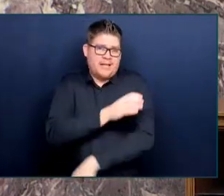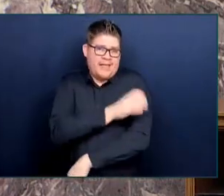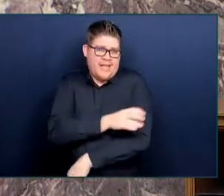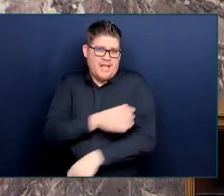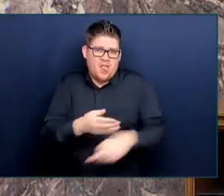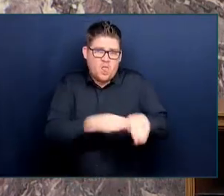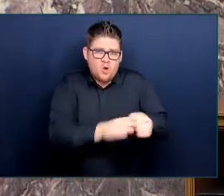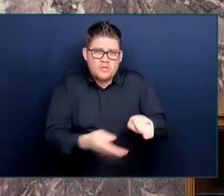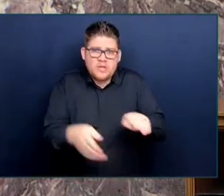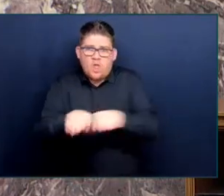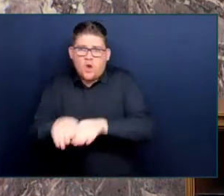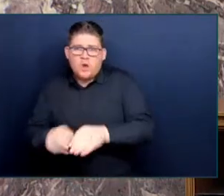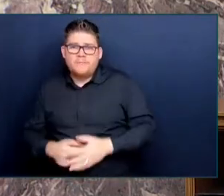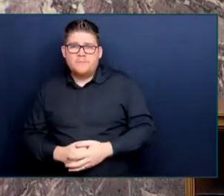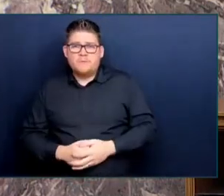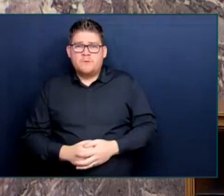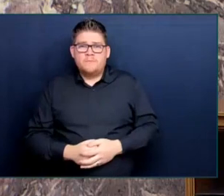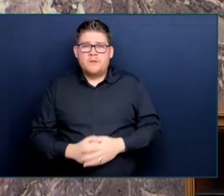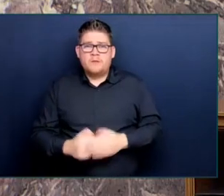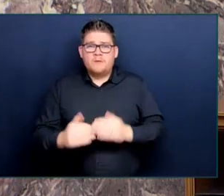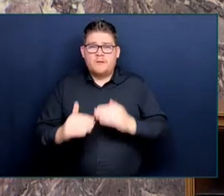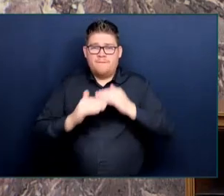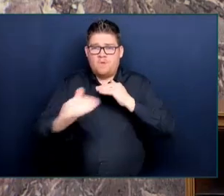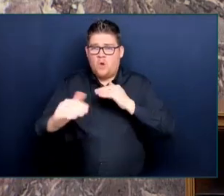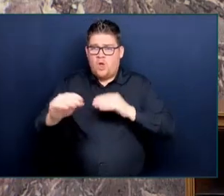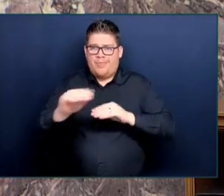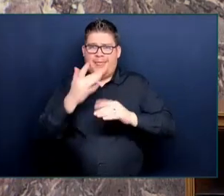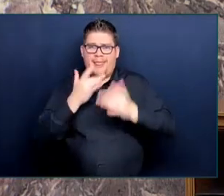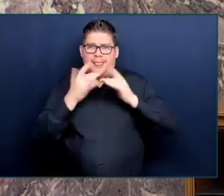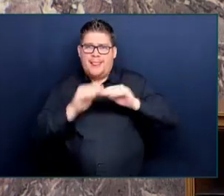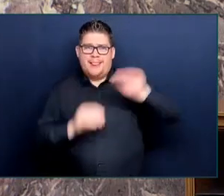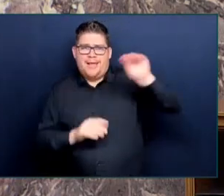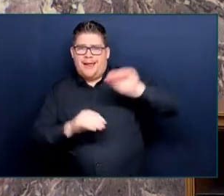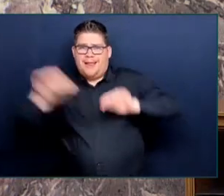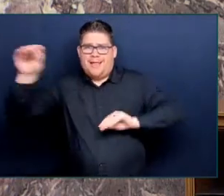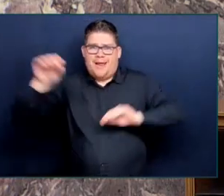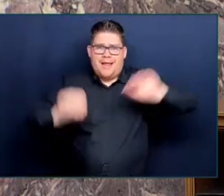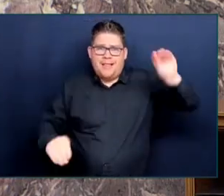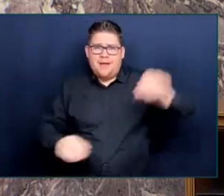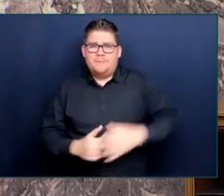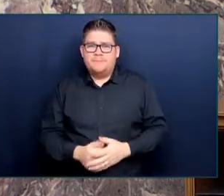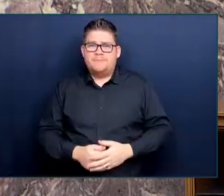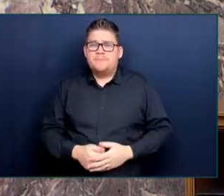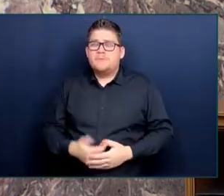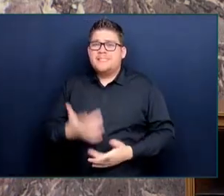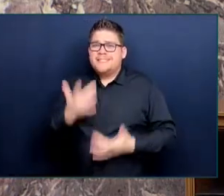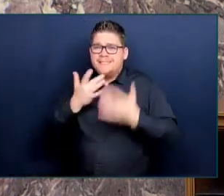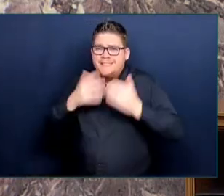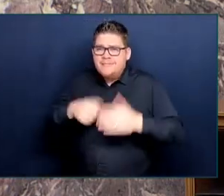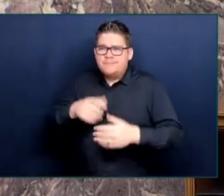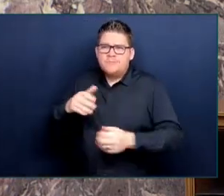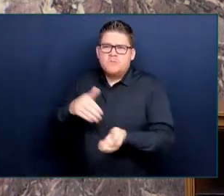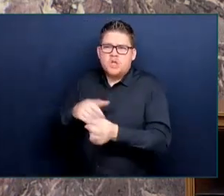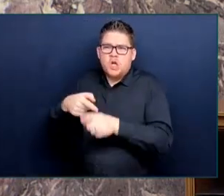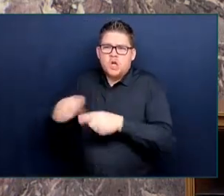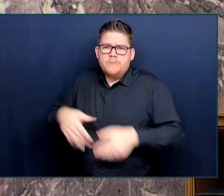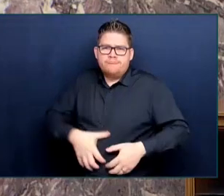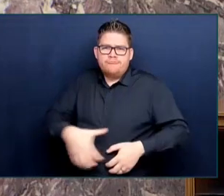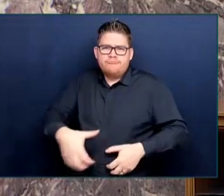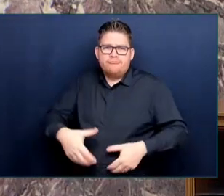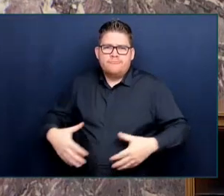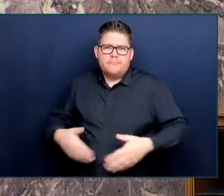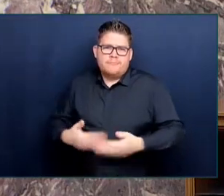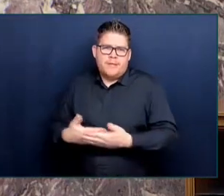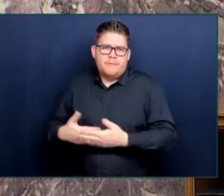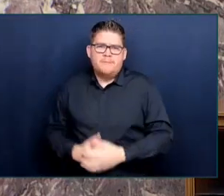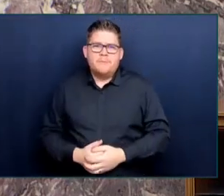shortages of OBGYNs and midwives. Gynecological oncologists are lacking, with the fewest